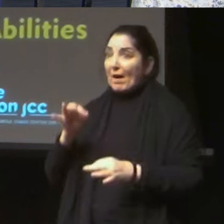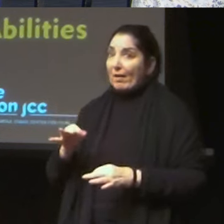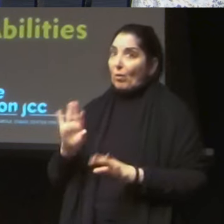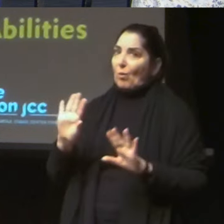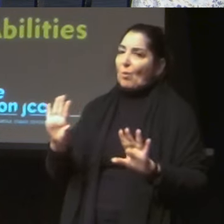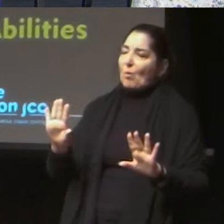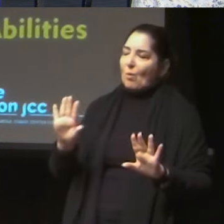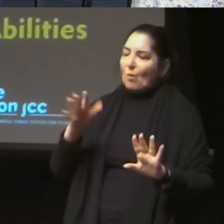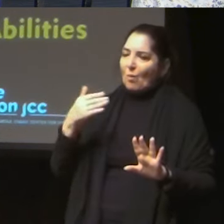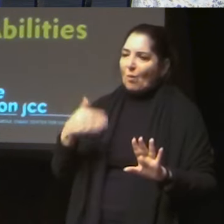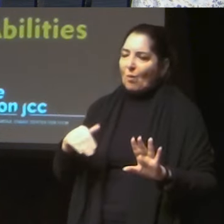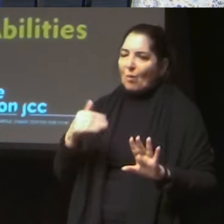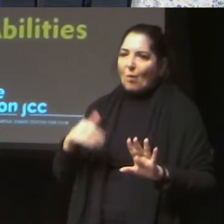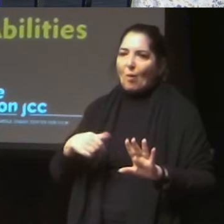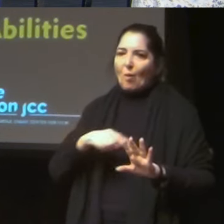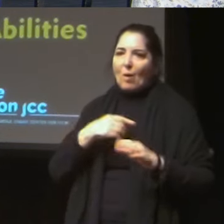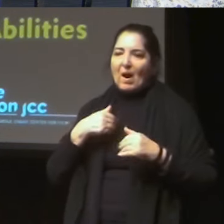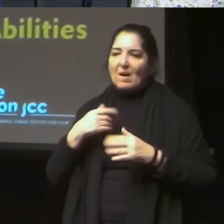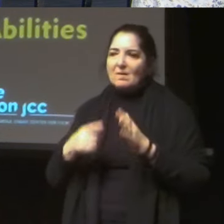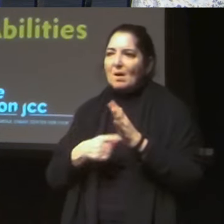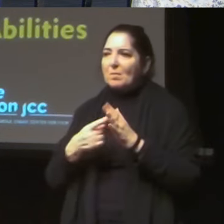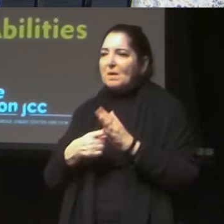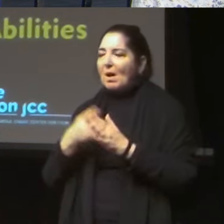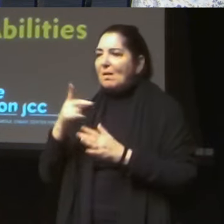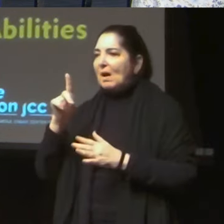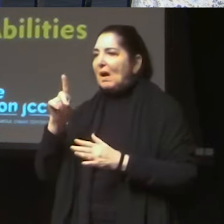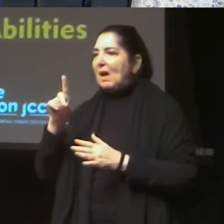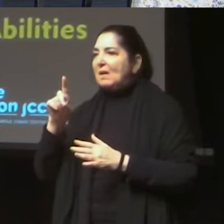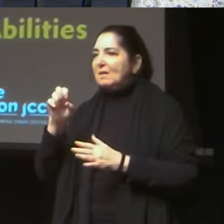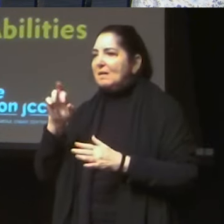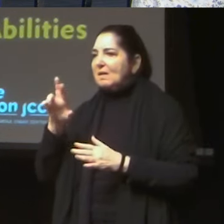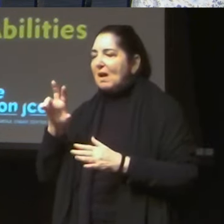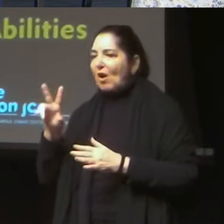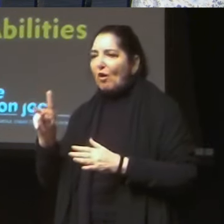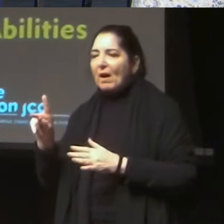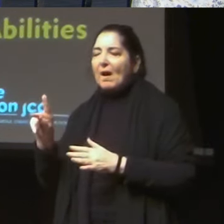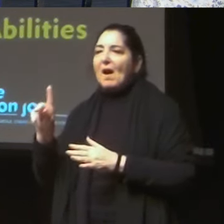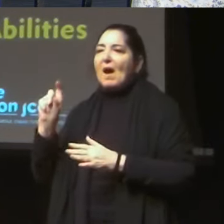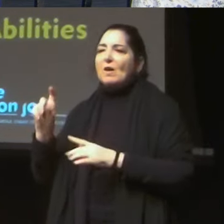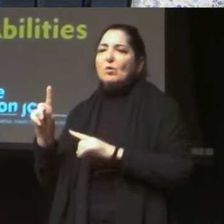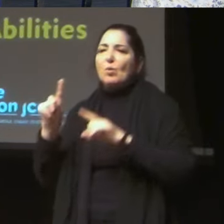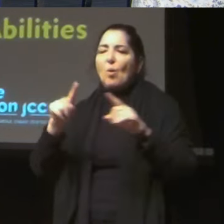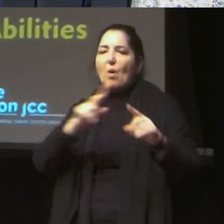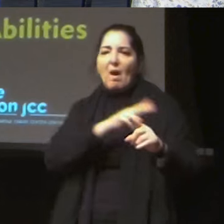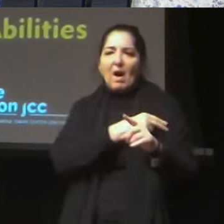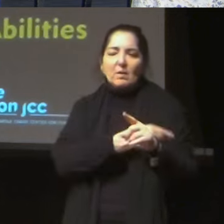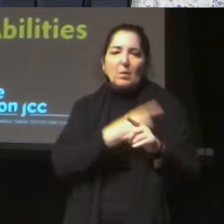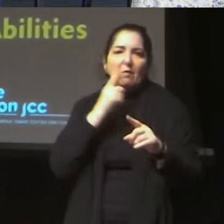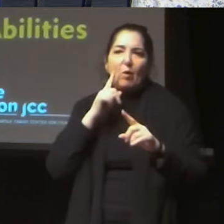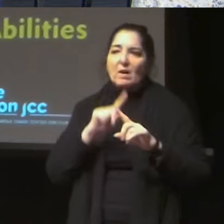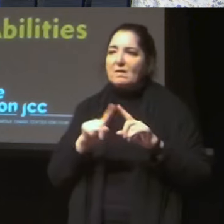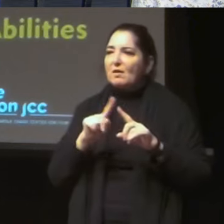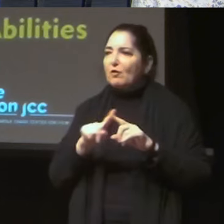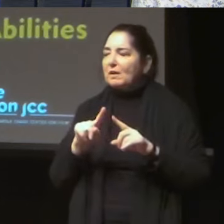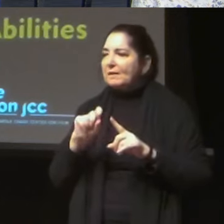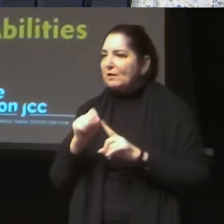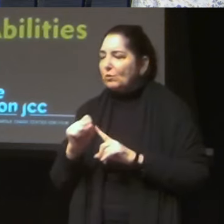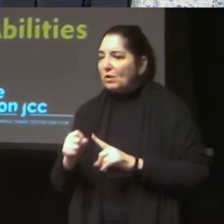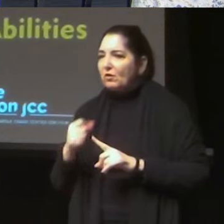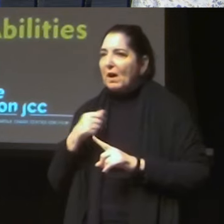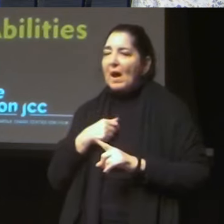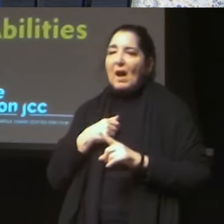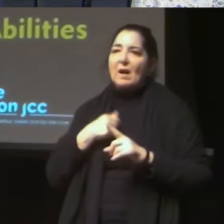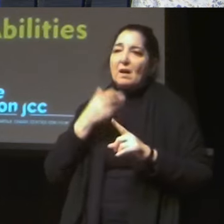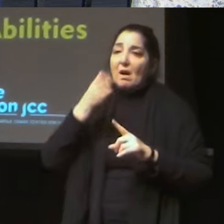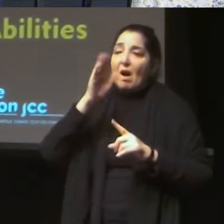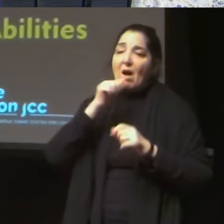God bless us. You know, God has been great to us. We've been able to deal with them and get them the medical assistance. It just so happens. My wife is an ER physician.